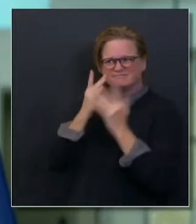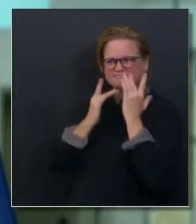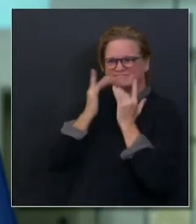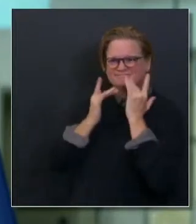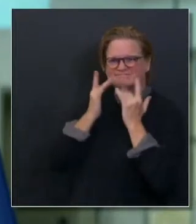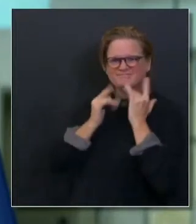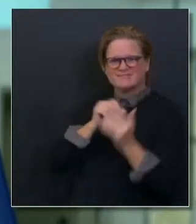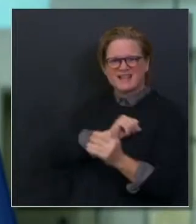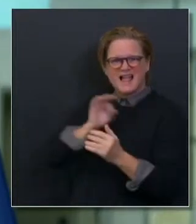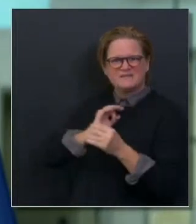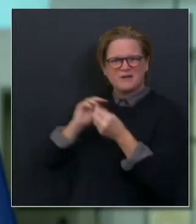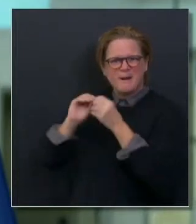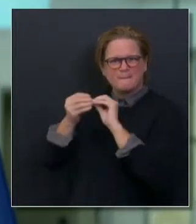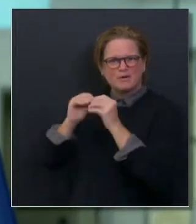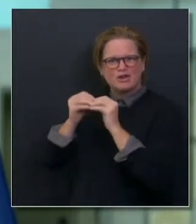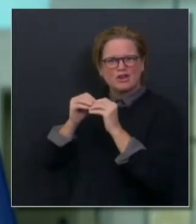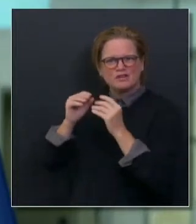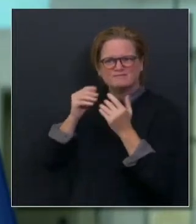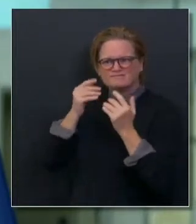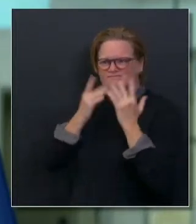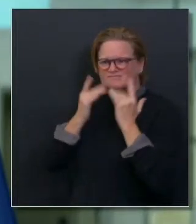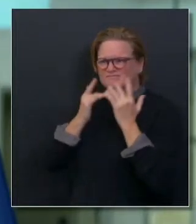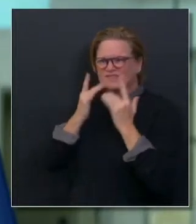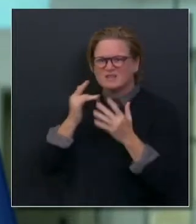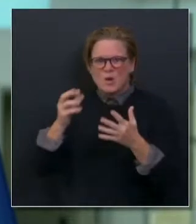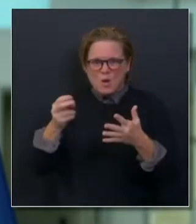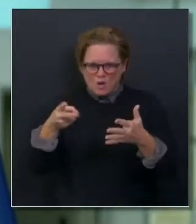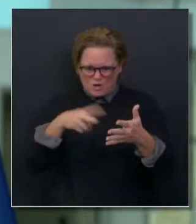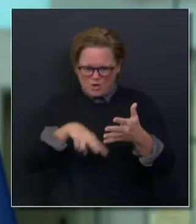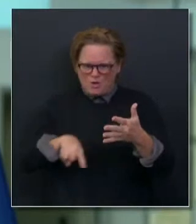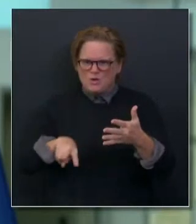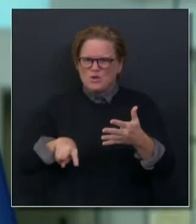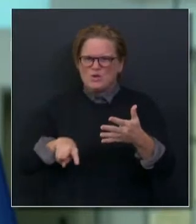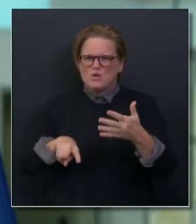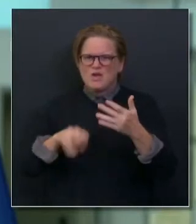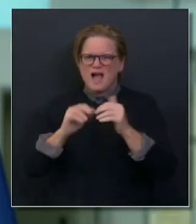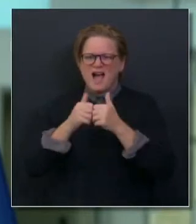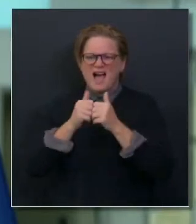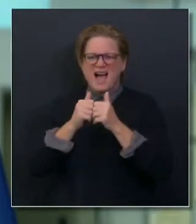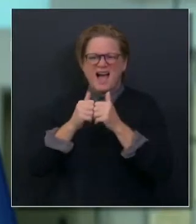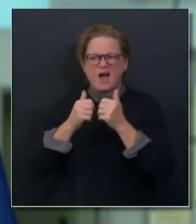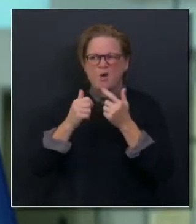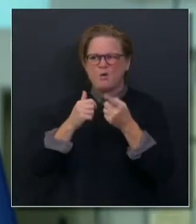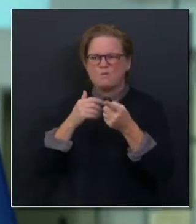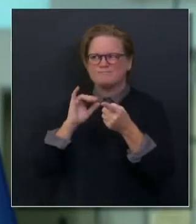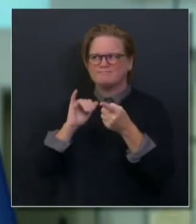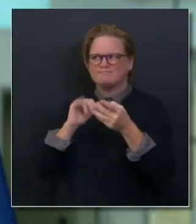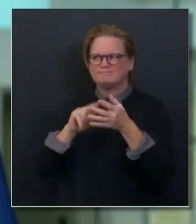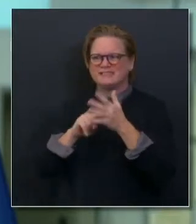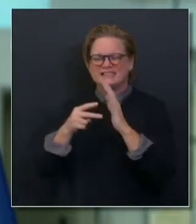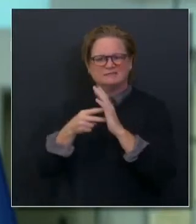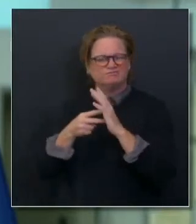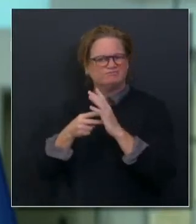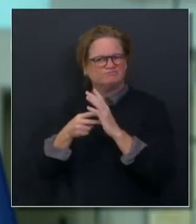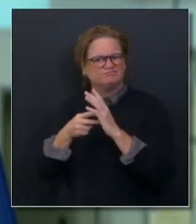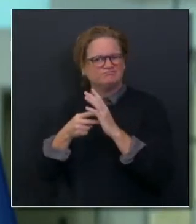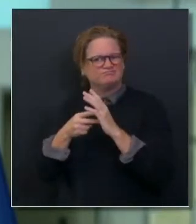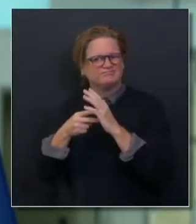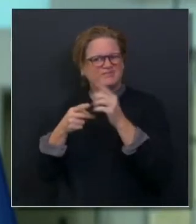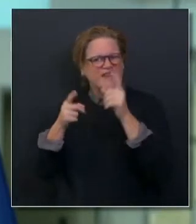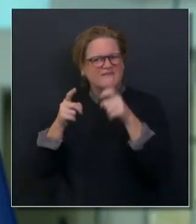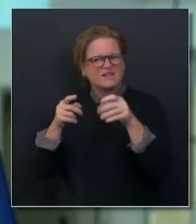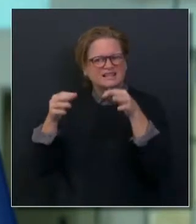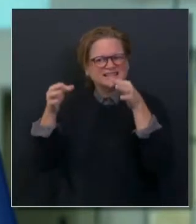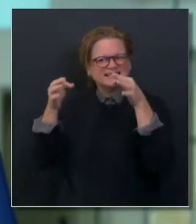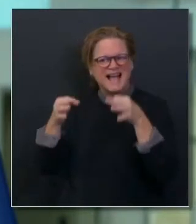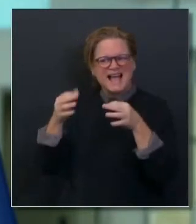a place where we have to begin triaging who gets ICU care? Thank you. It's a very thoughtful question, and I appreciate it. Look,